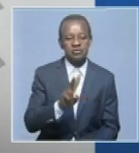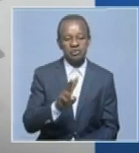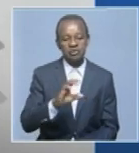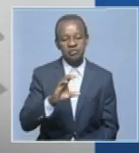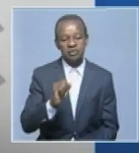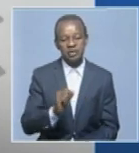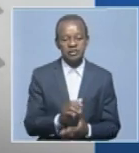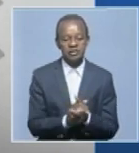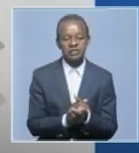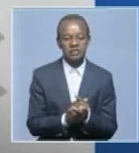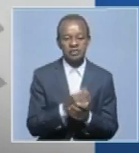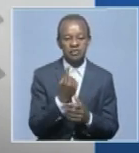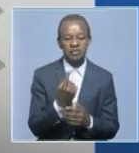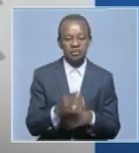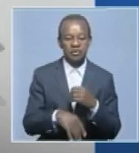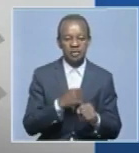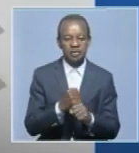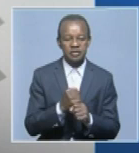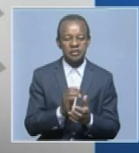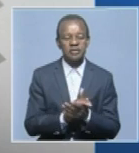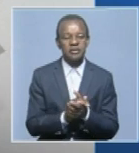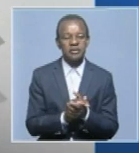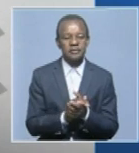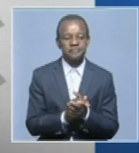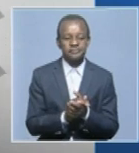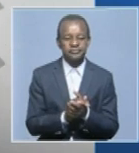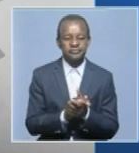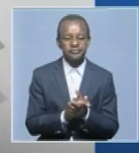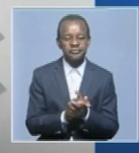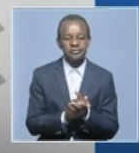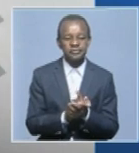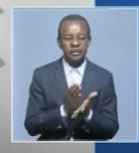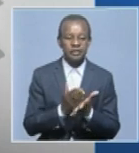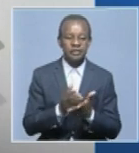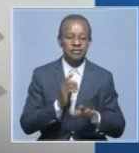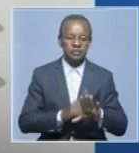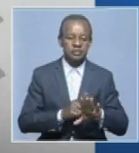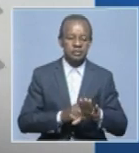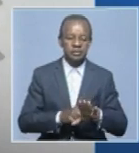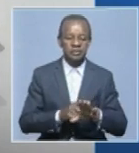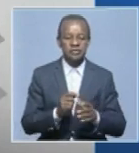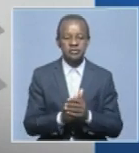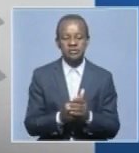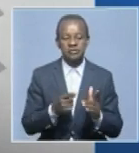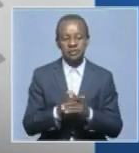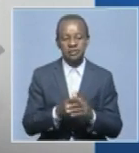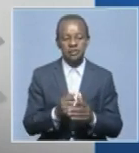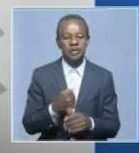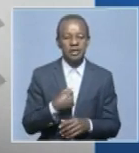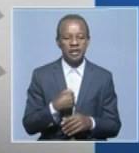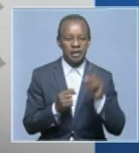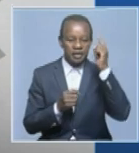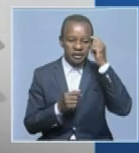are only one-time occurrences, I think days like this should be